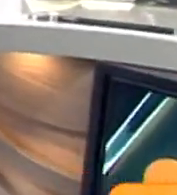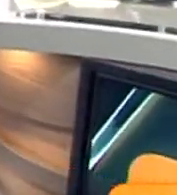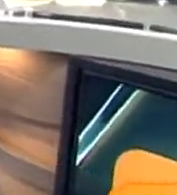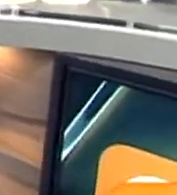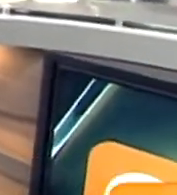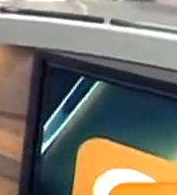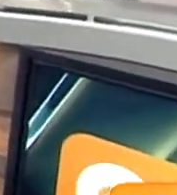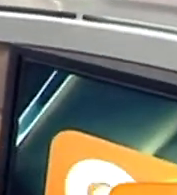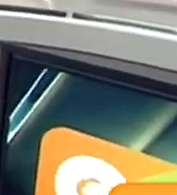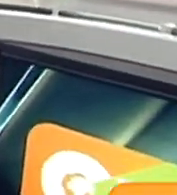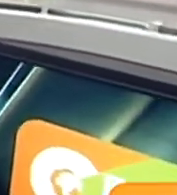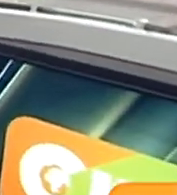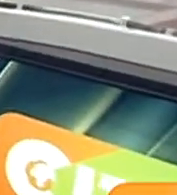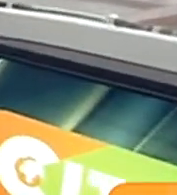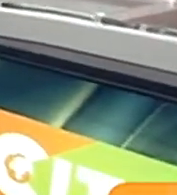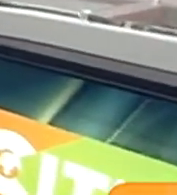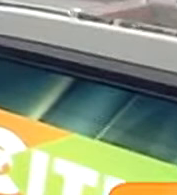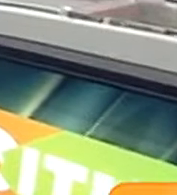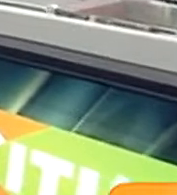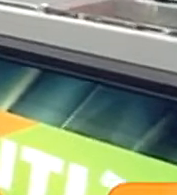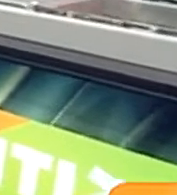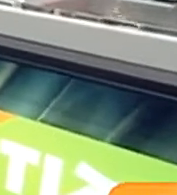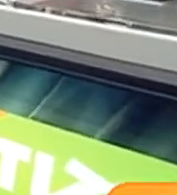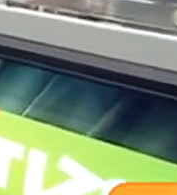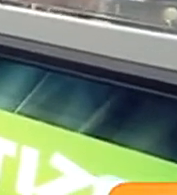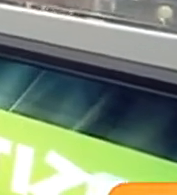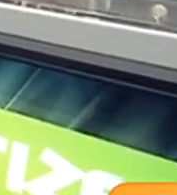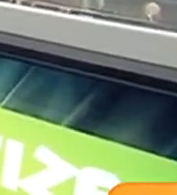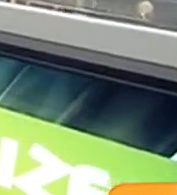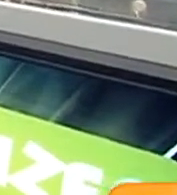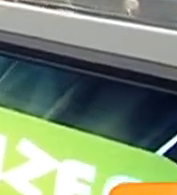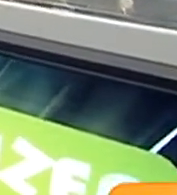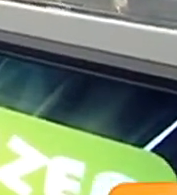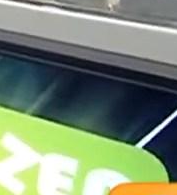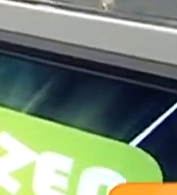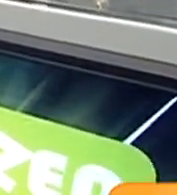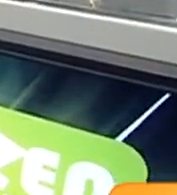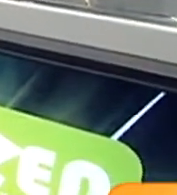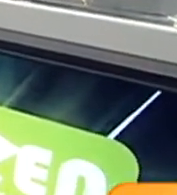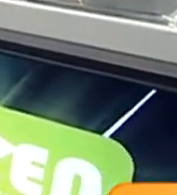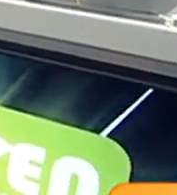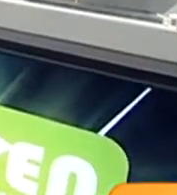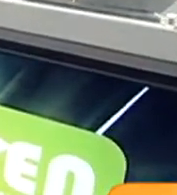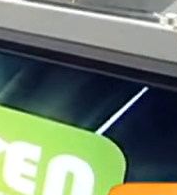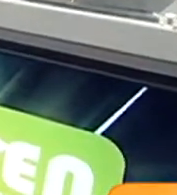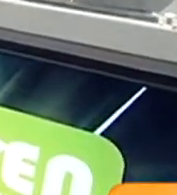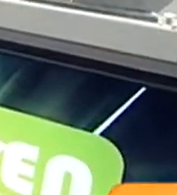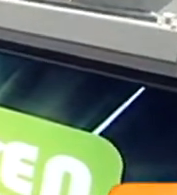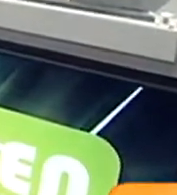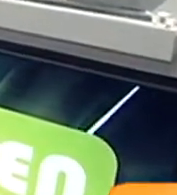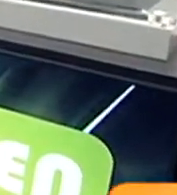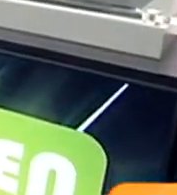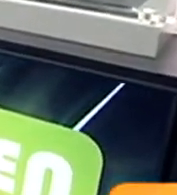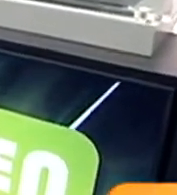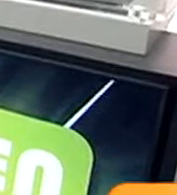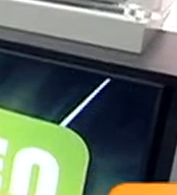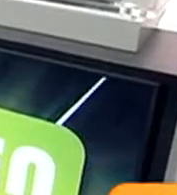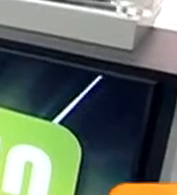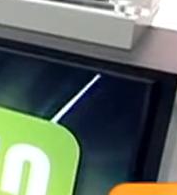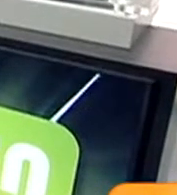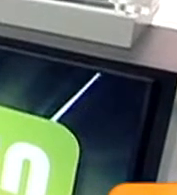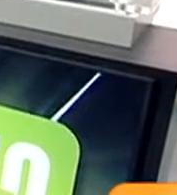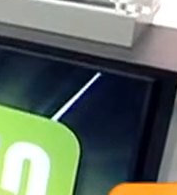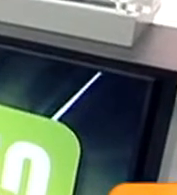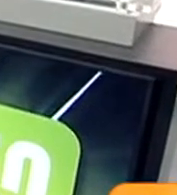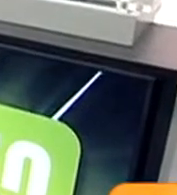houses be feasible? My guests are still with me. So, Professor Omenya, we have been down this road before. Talk to us about why